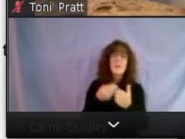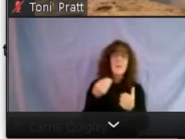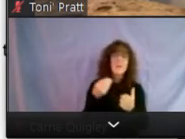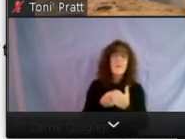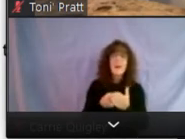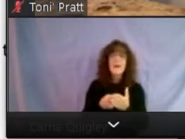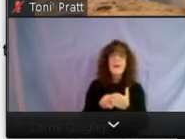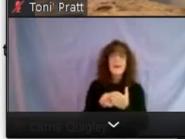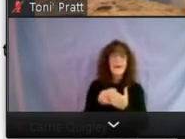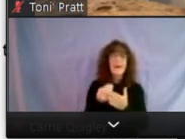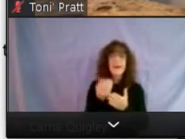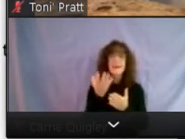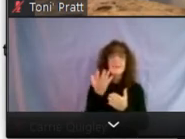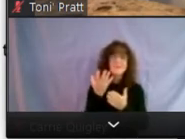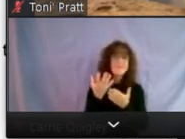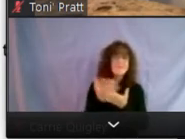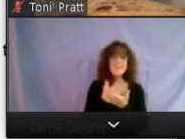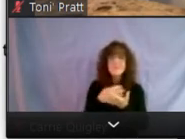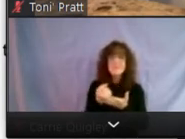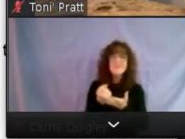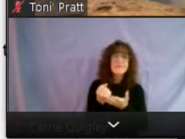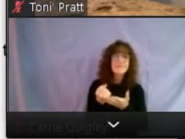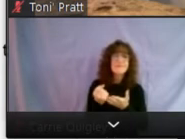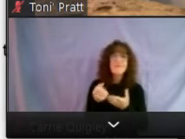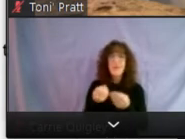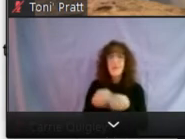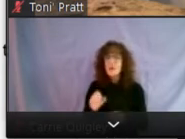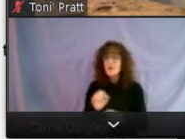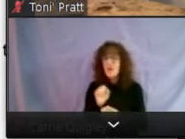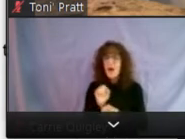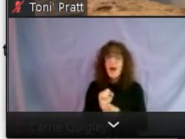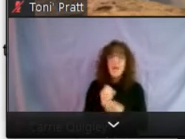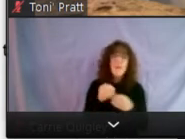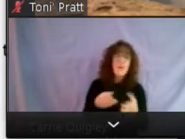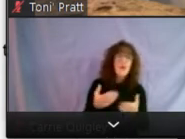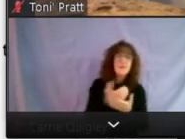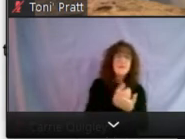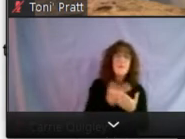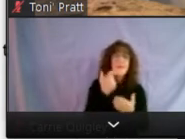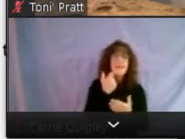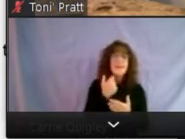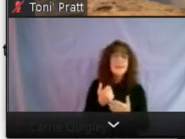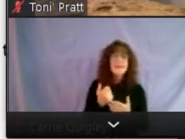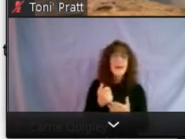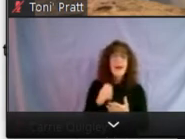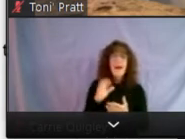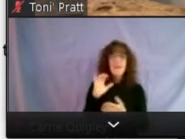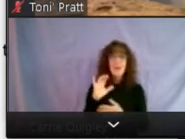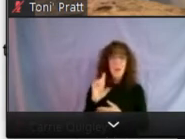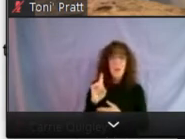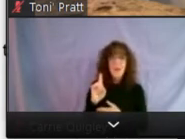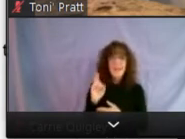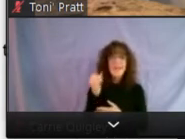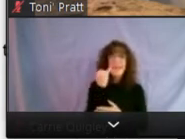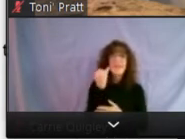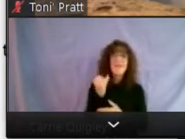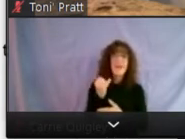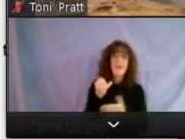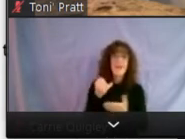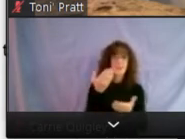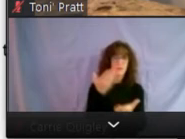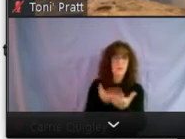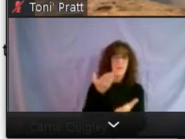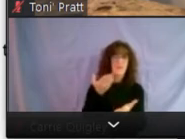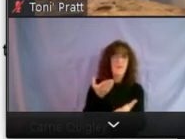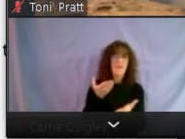-19, uh, or loss of work or loss of wages due to the virus. And if they can meet an evidentiary burden,